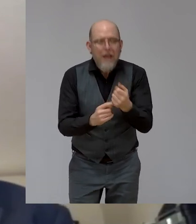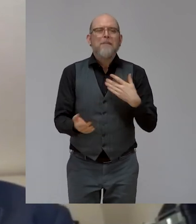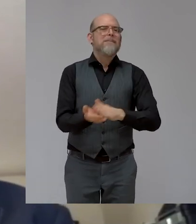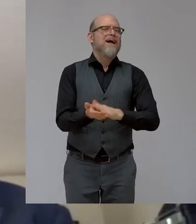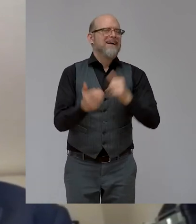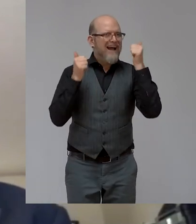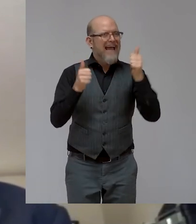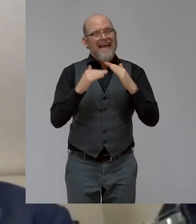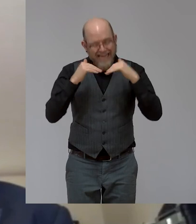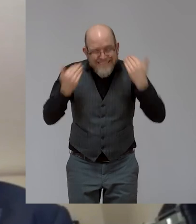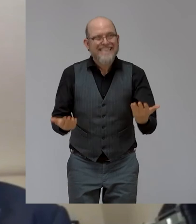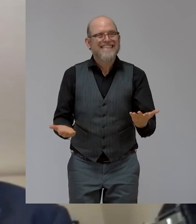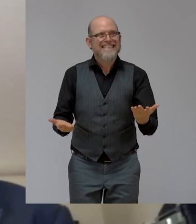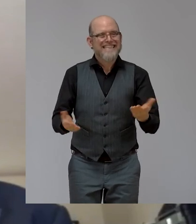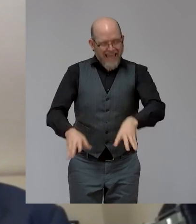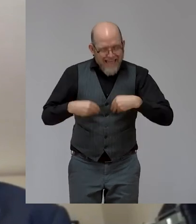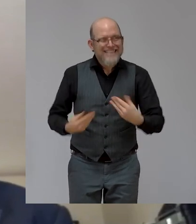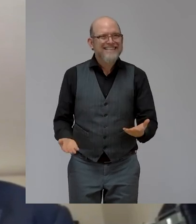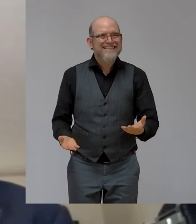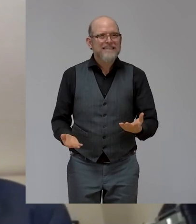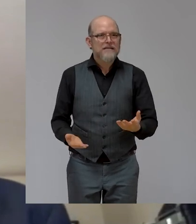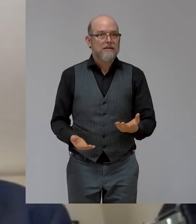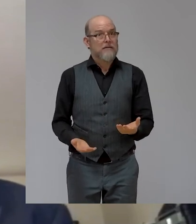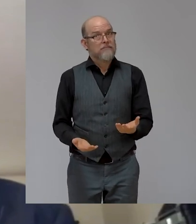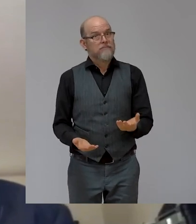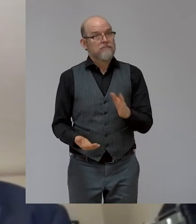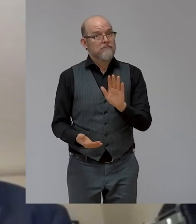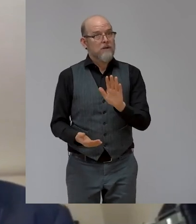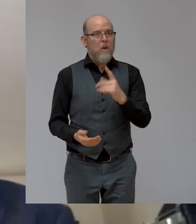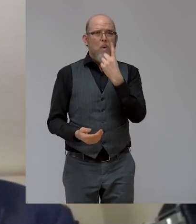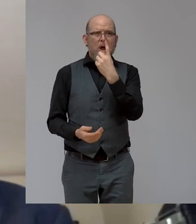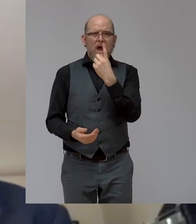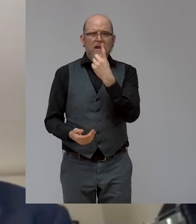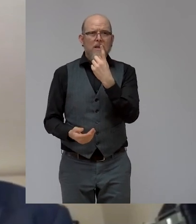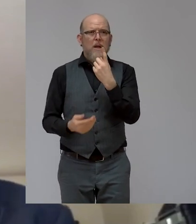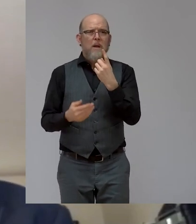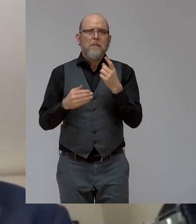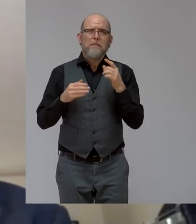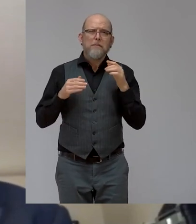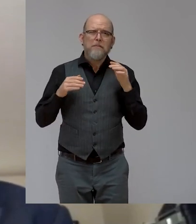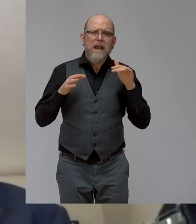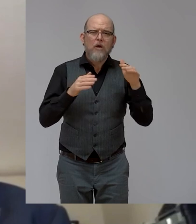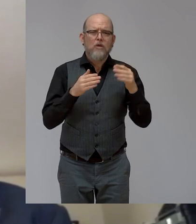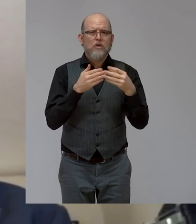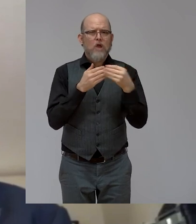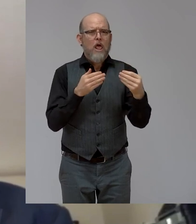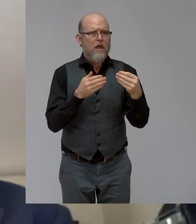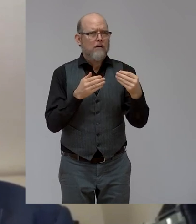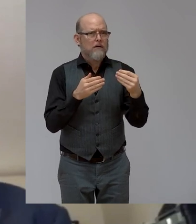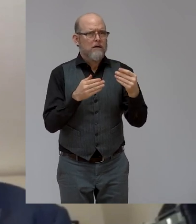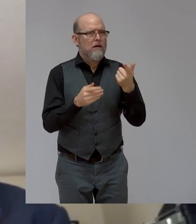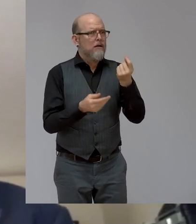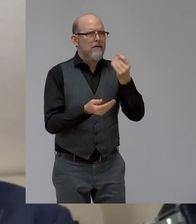disability inclusion, et cetera, et cetera. I think that we need to start shaking the system.